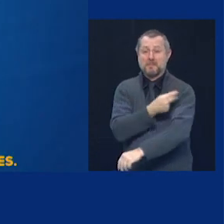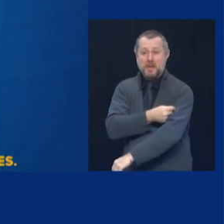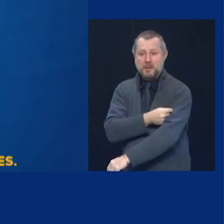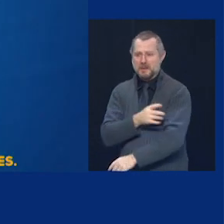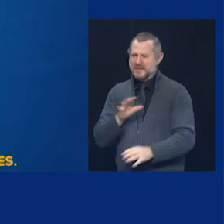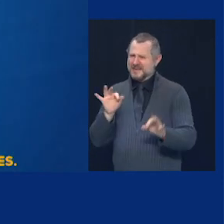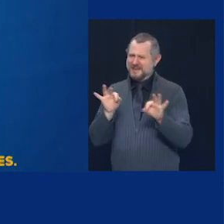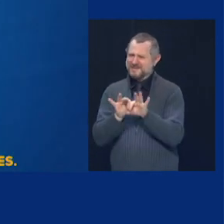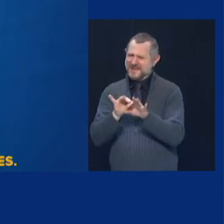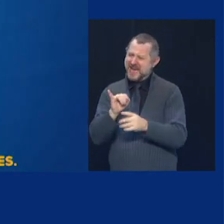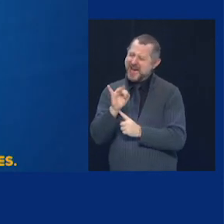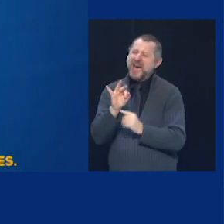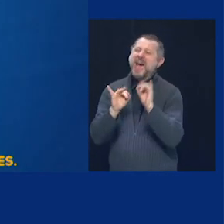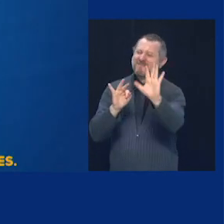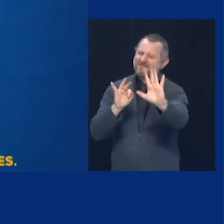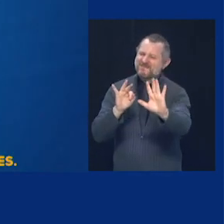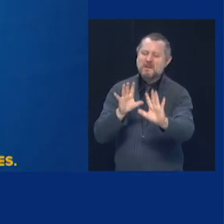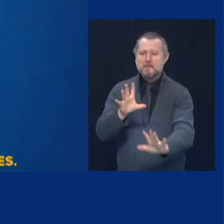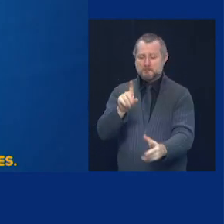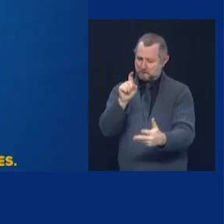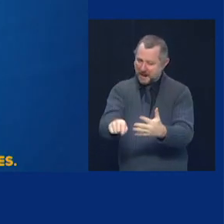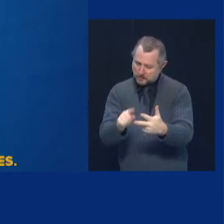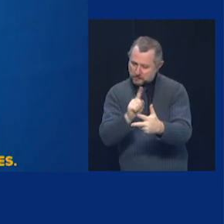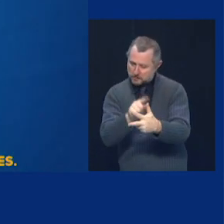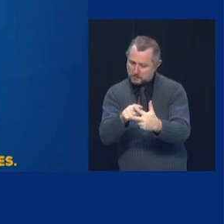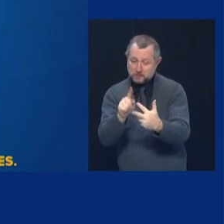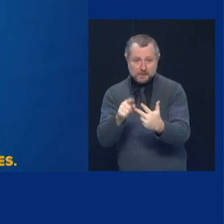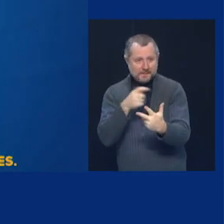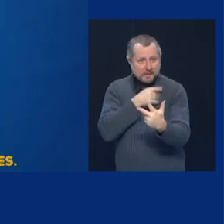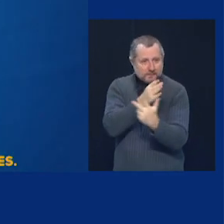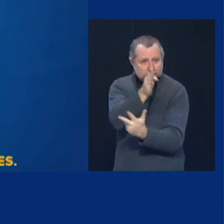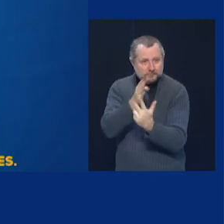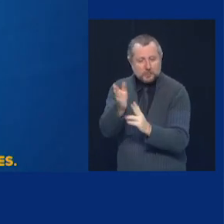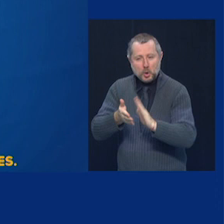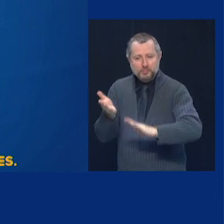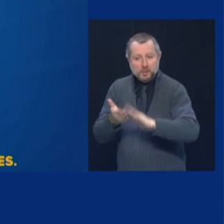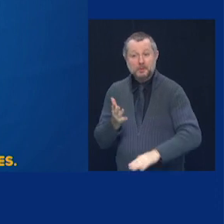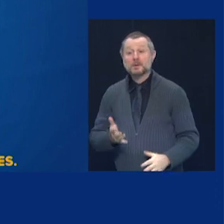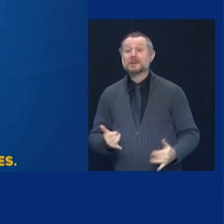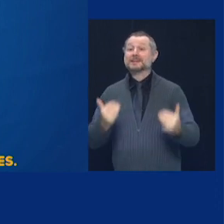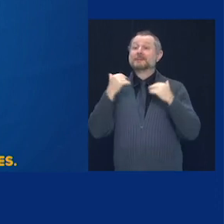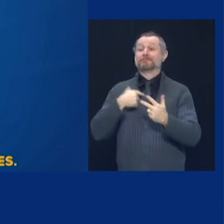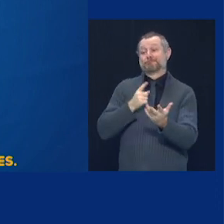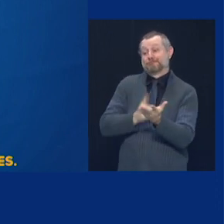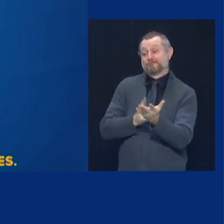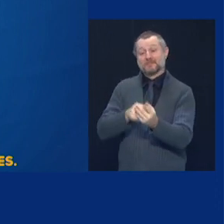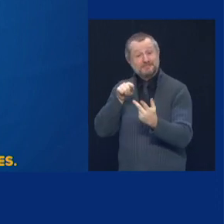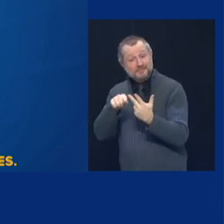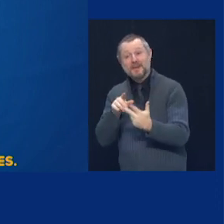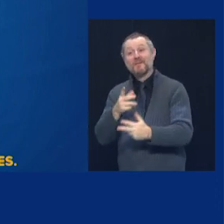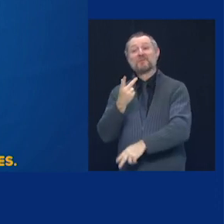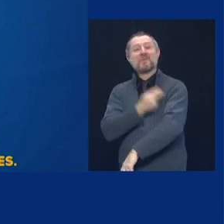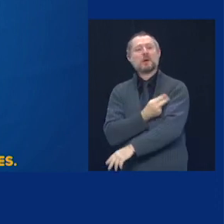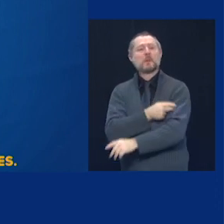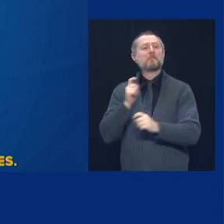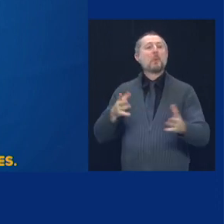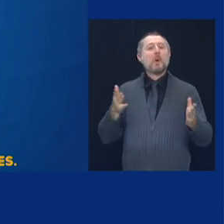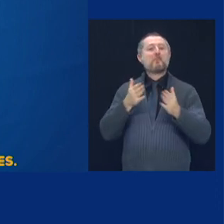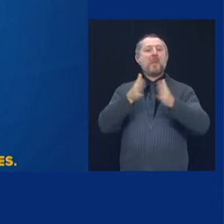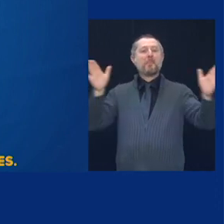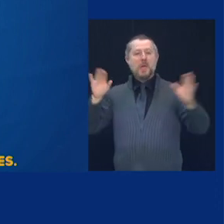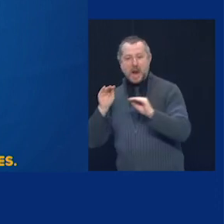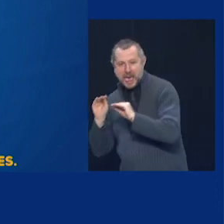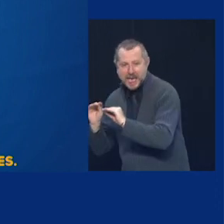that's what we are working on, and that's what we want to talk to about today with the vaccine. First, we're going to have to have a real public education campaign to